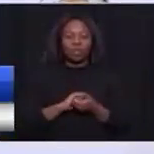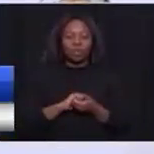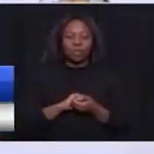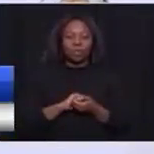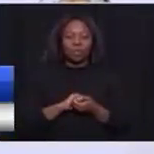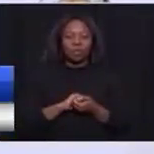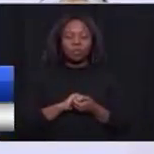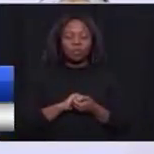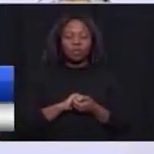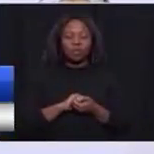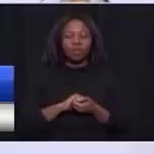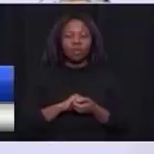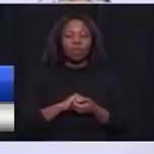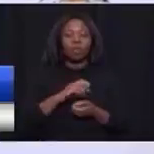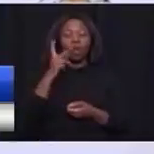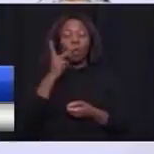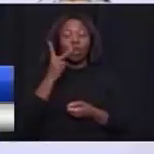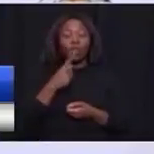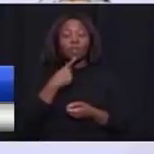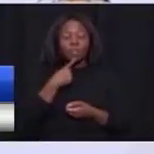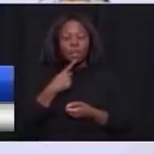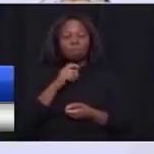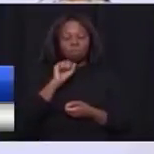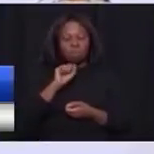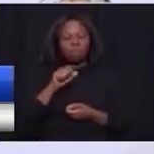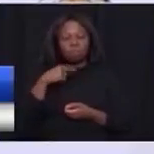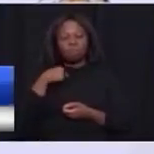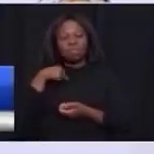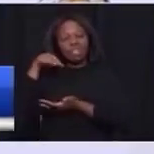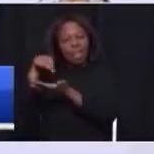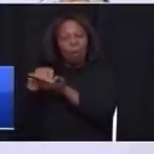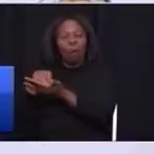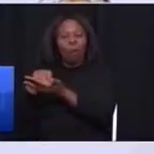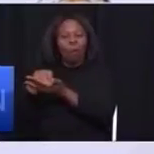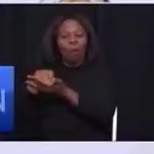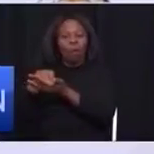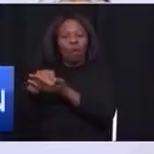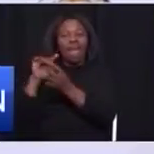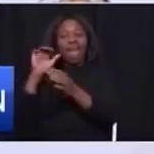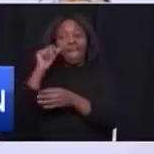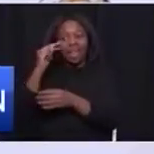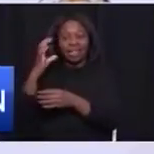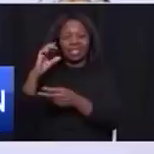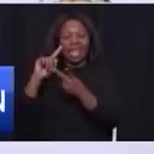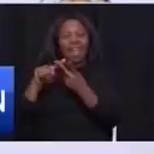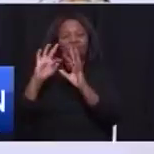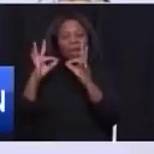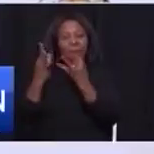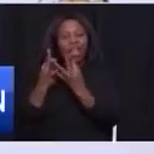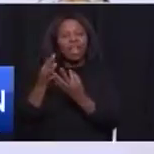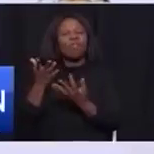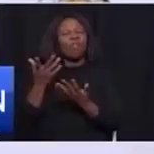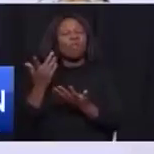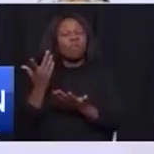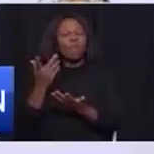also say I'm deeply indebted to the ANC and my family for giving me time space and the opportunity